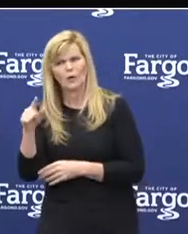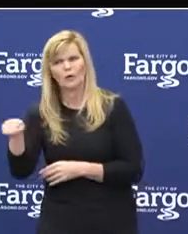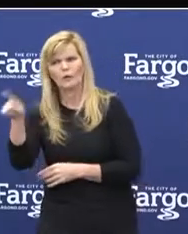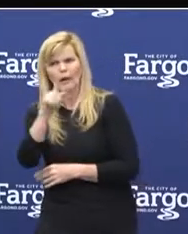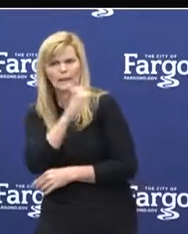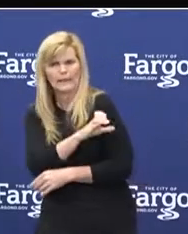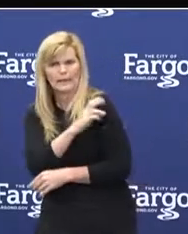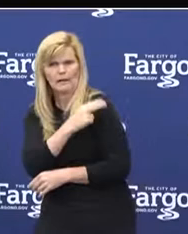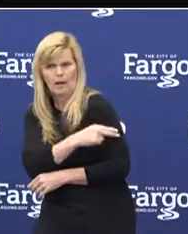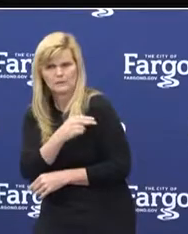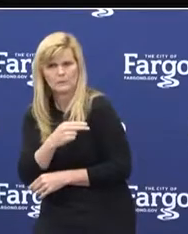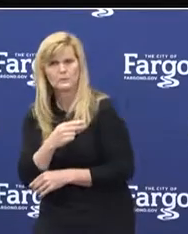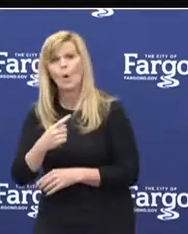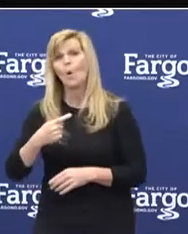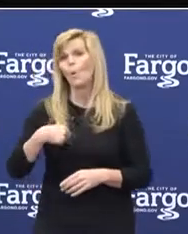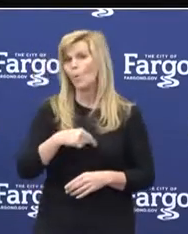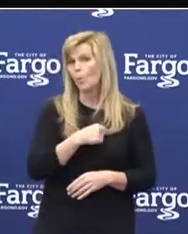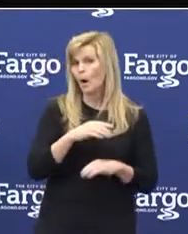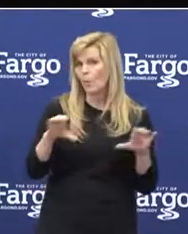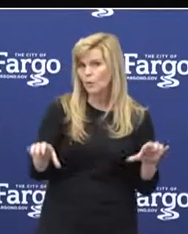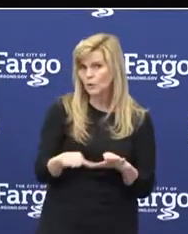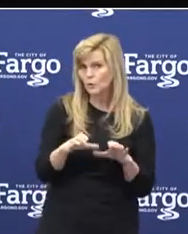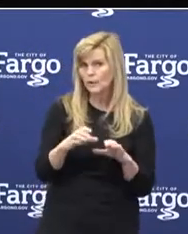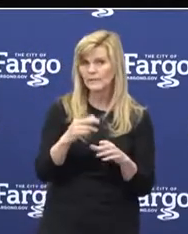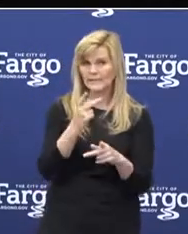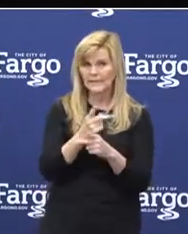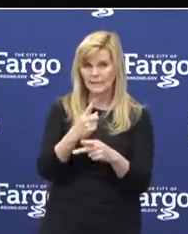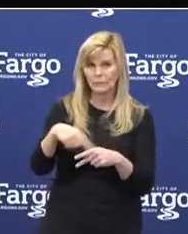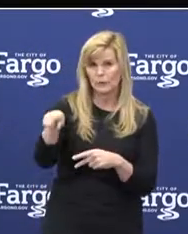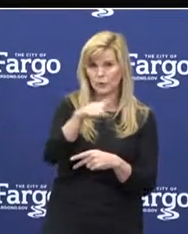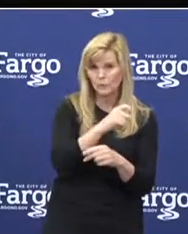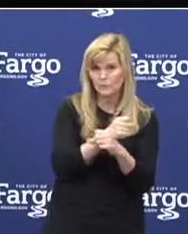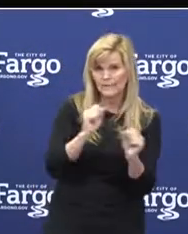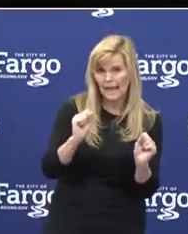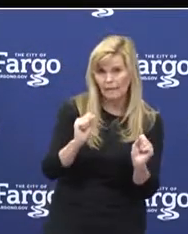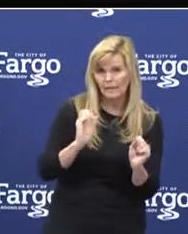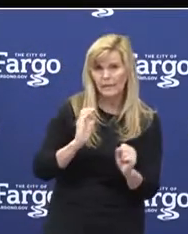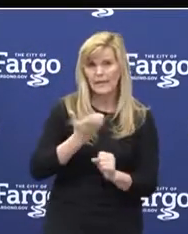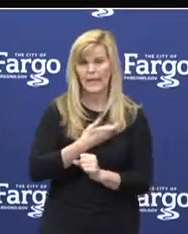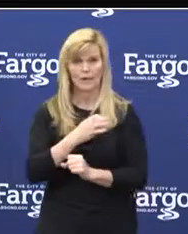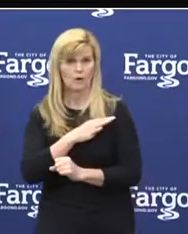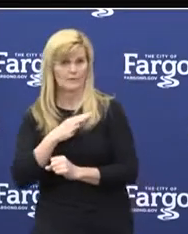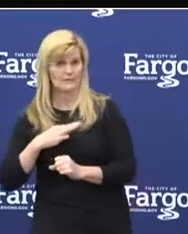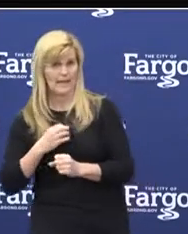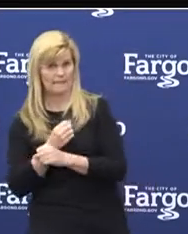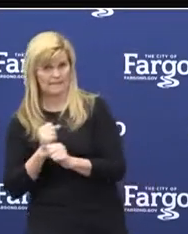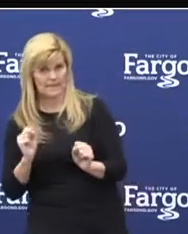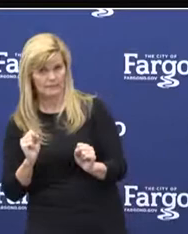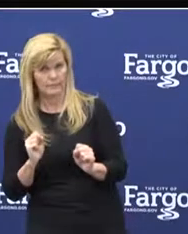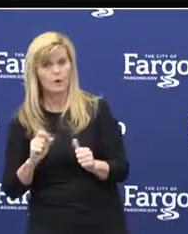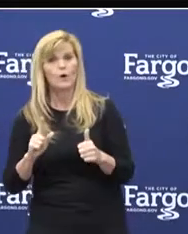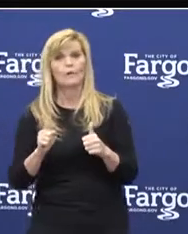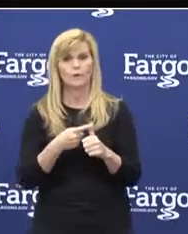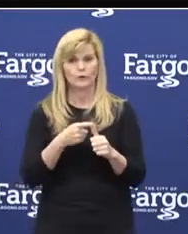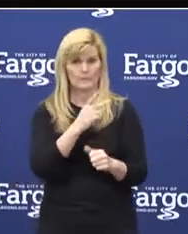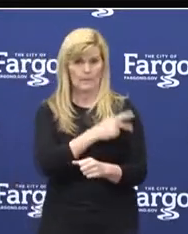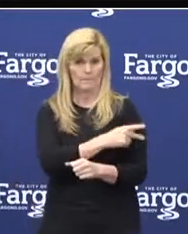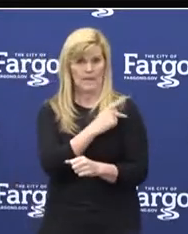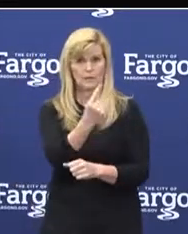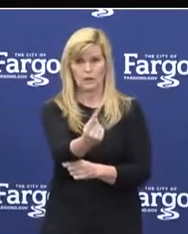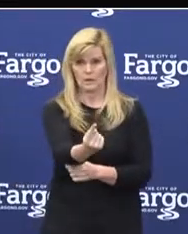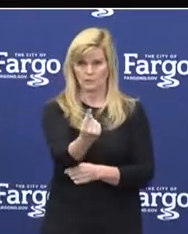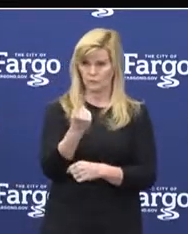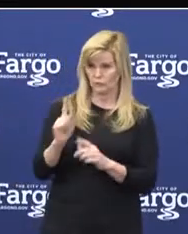we're doing in our clinics, hospitals to keep you safe and keep our staff safe. So again, we're screening all of our patients, staff